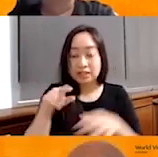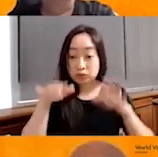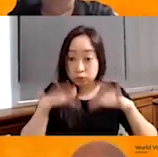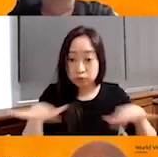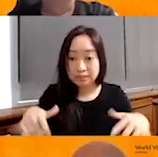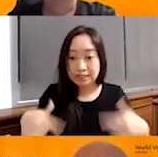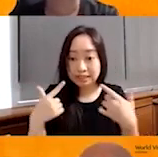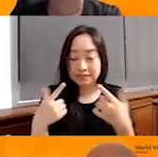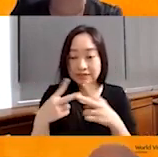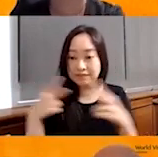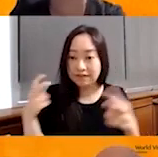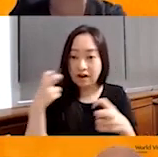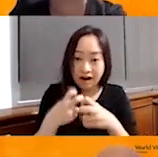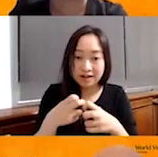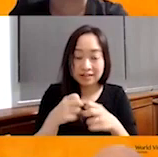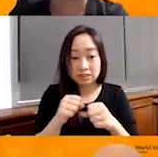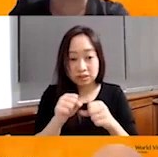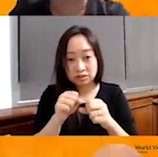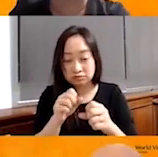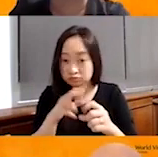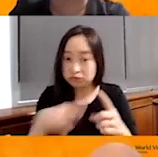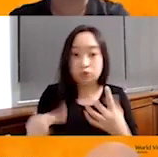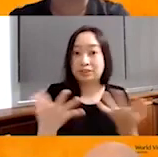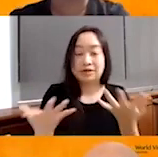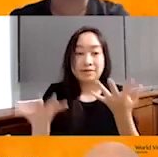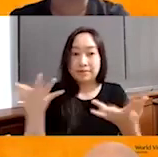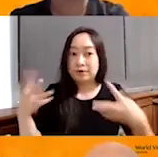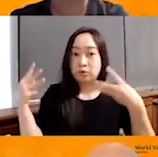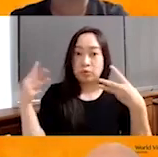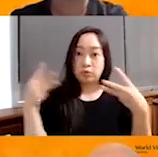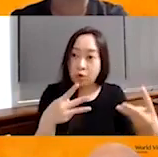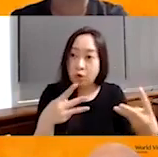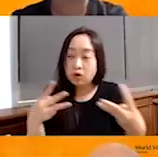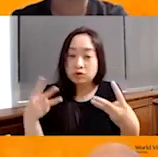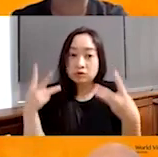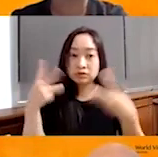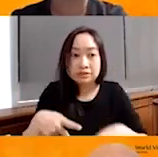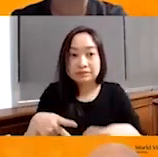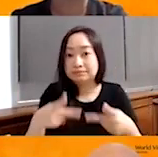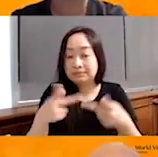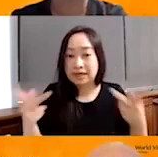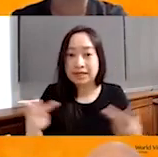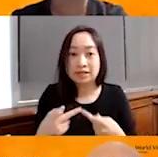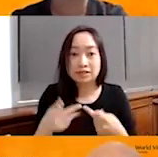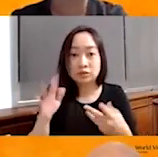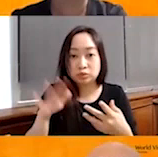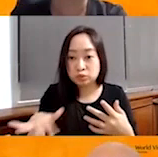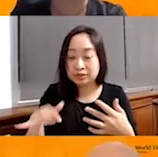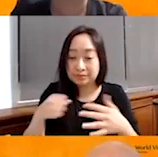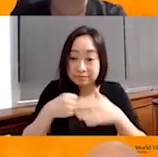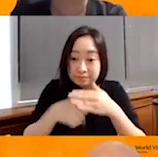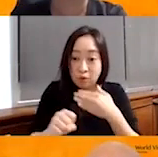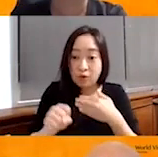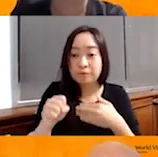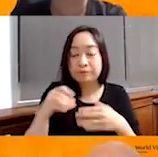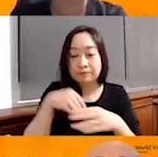critical situation. Maybe the worst places where the worst places should be born is in